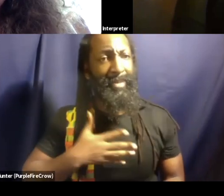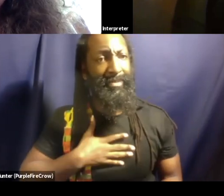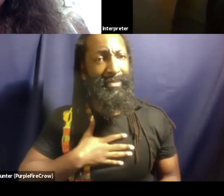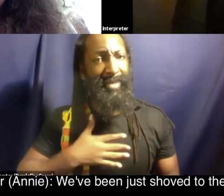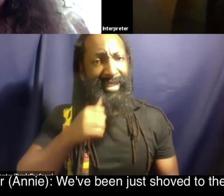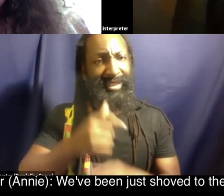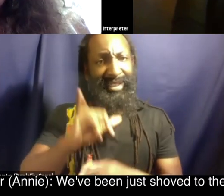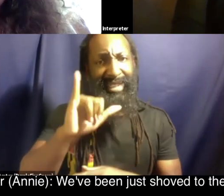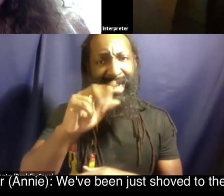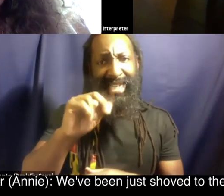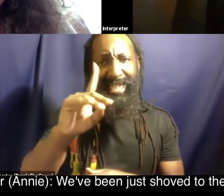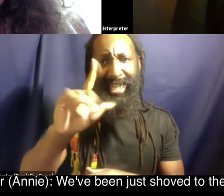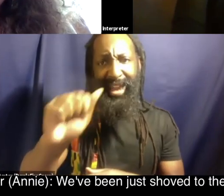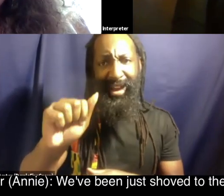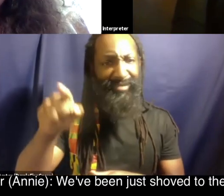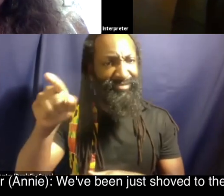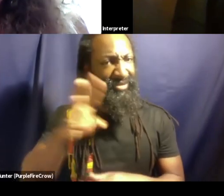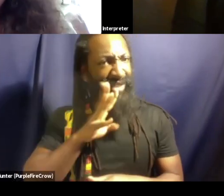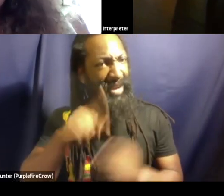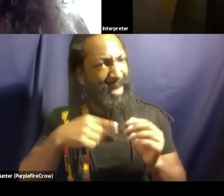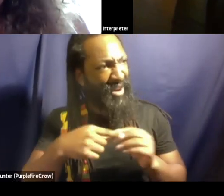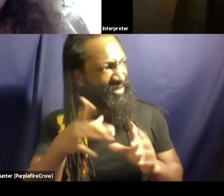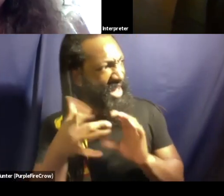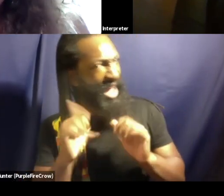historically we've been just shoved to the side